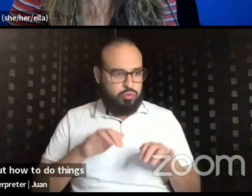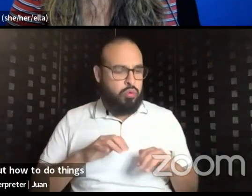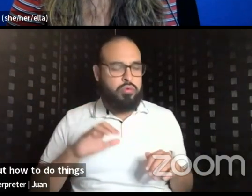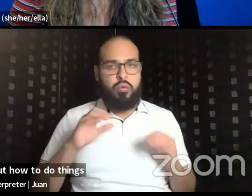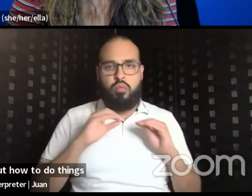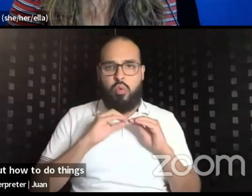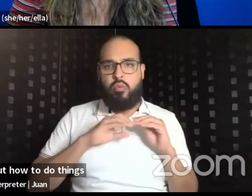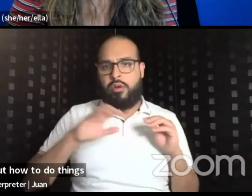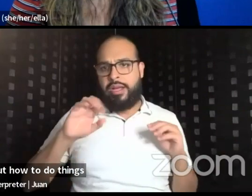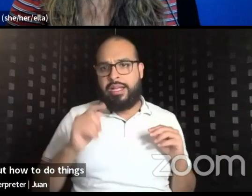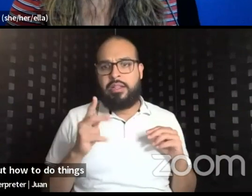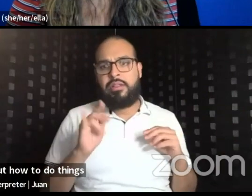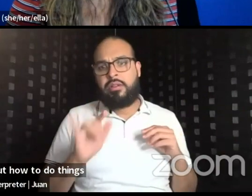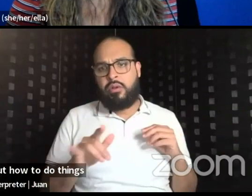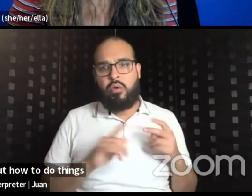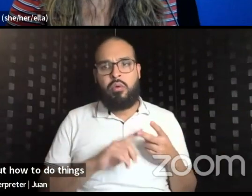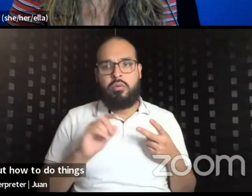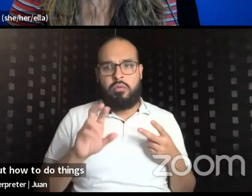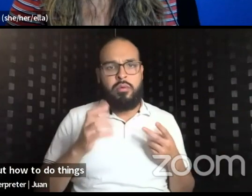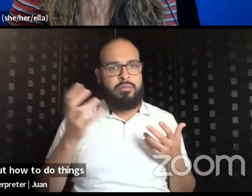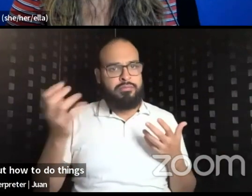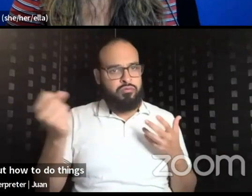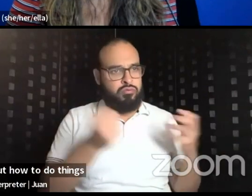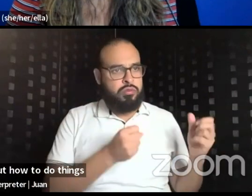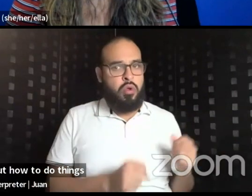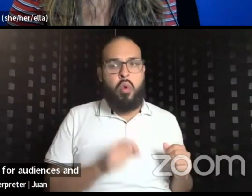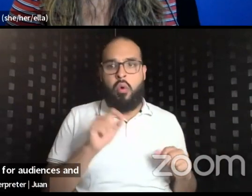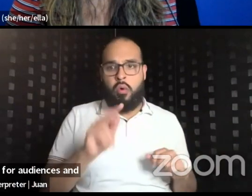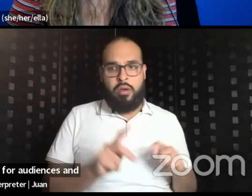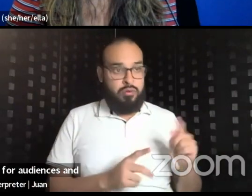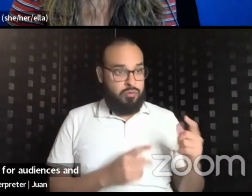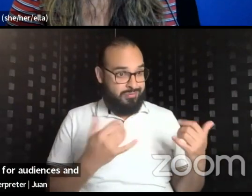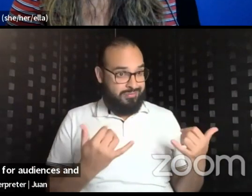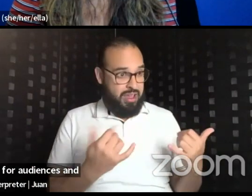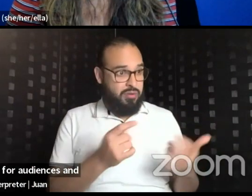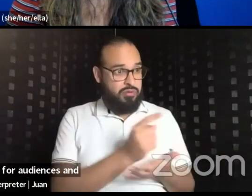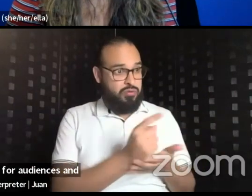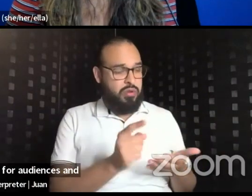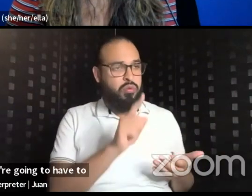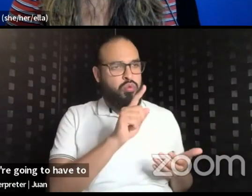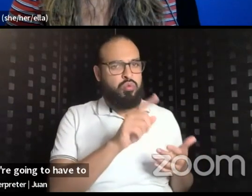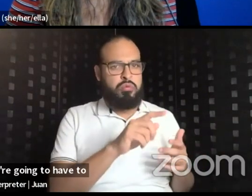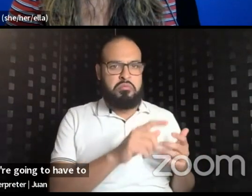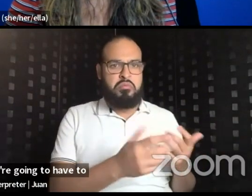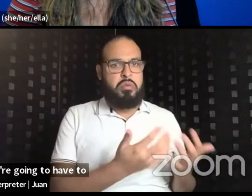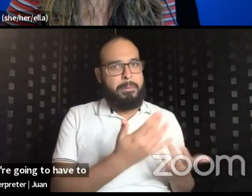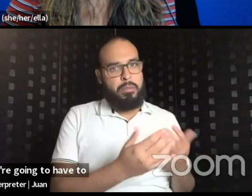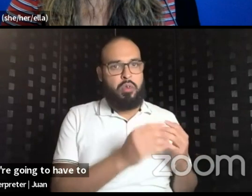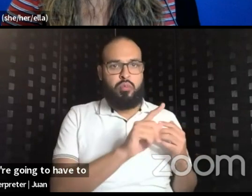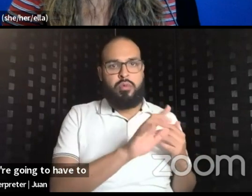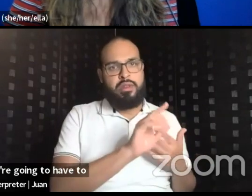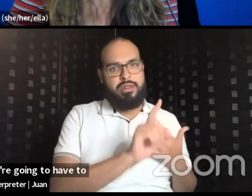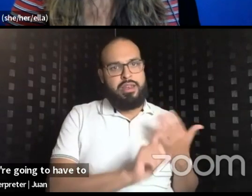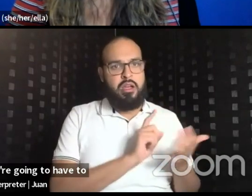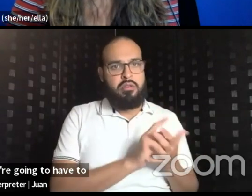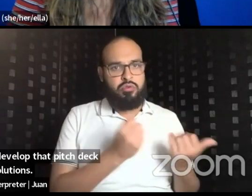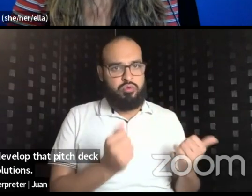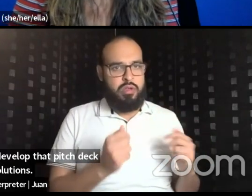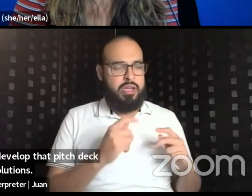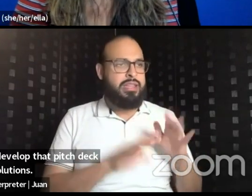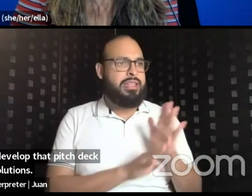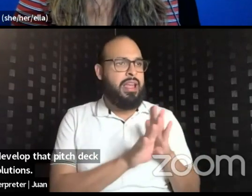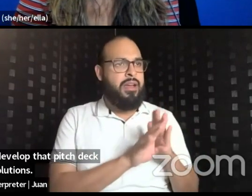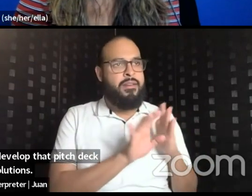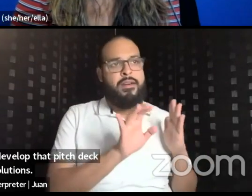audiences and we'll bring people in. Okay. So you're going to have to burn a hundred hours this week, trying to develop that pitch deck on equitable work solutions. We have